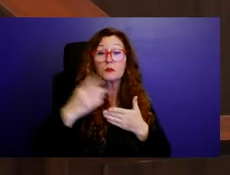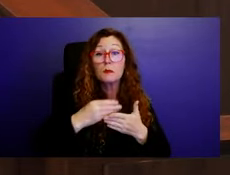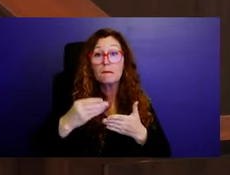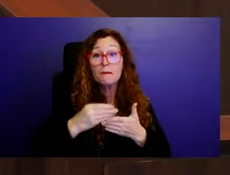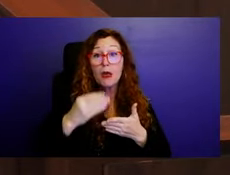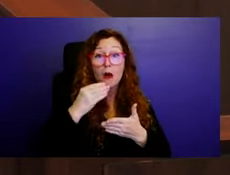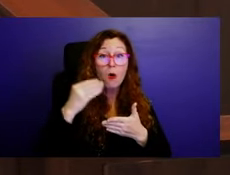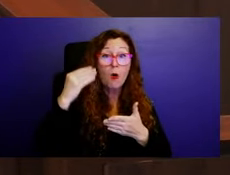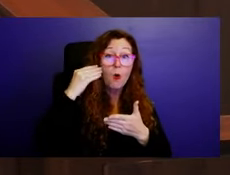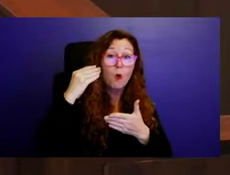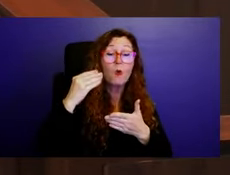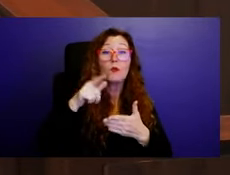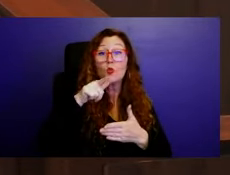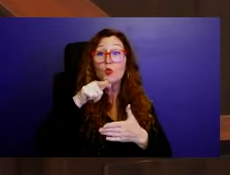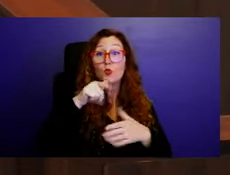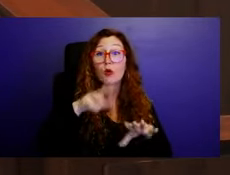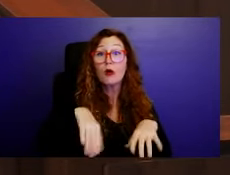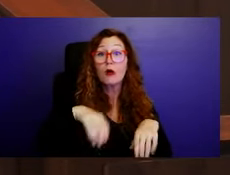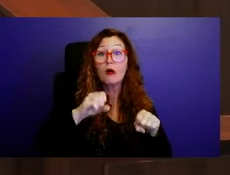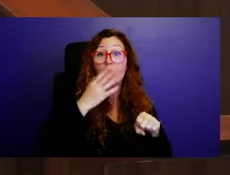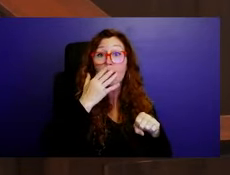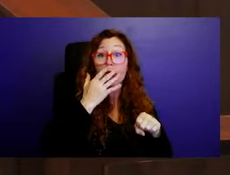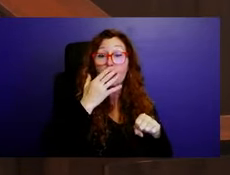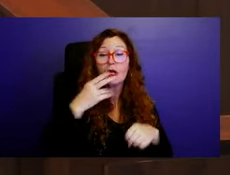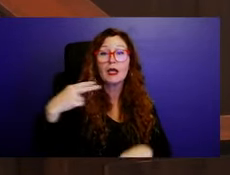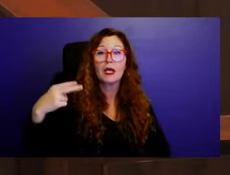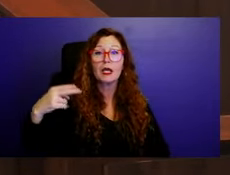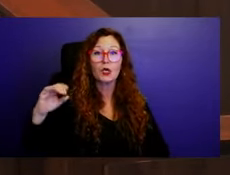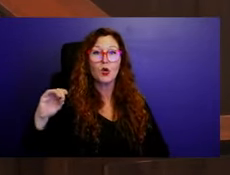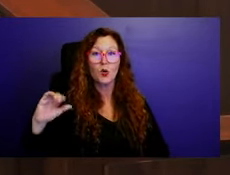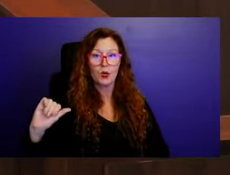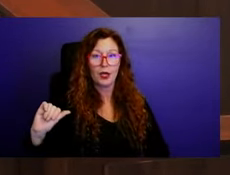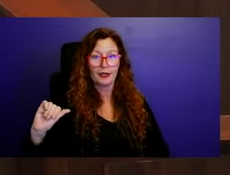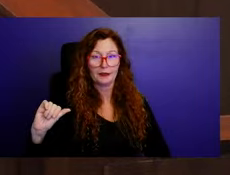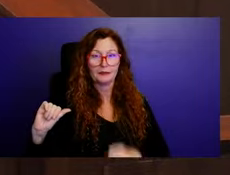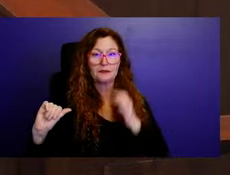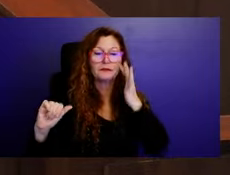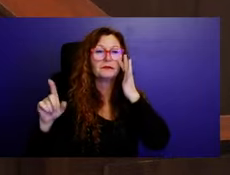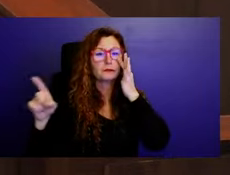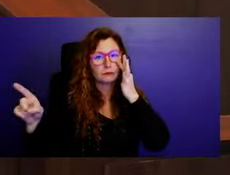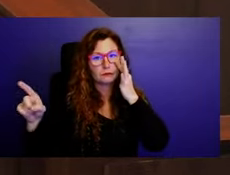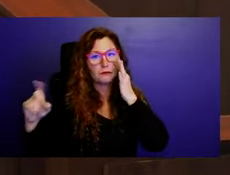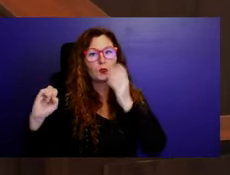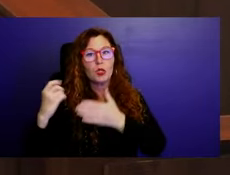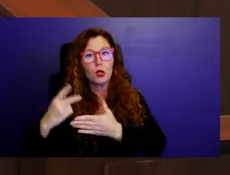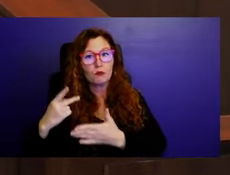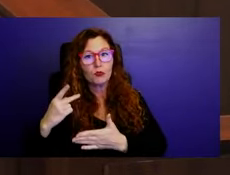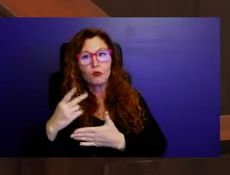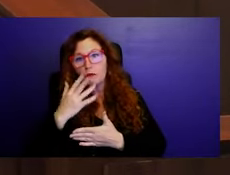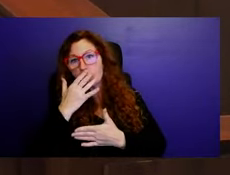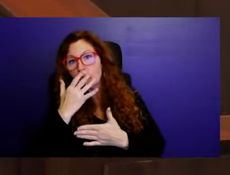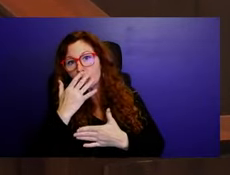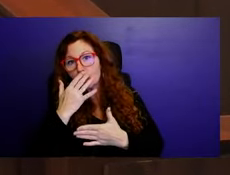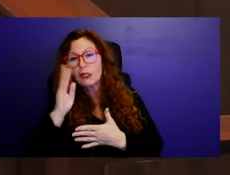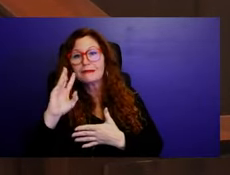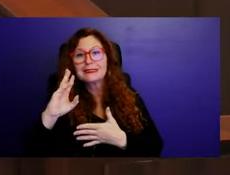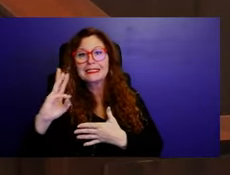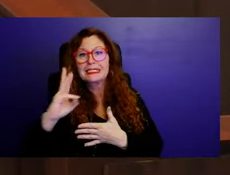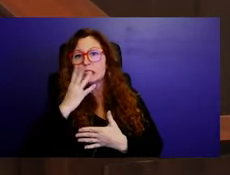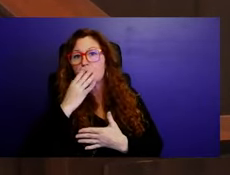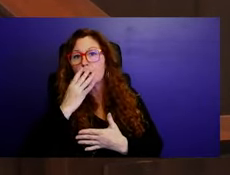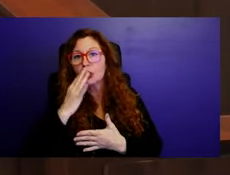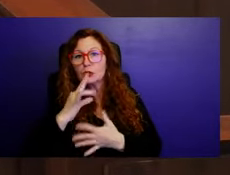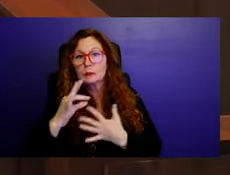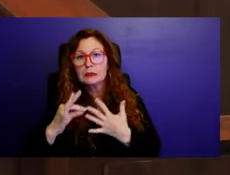Those six schemes would be part of their architectural approval and someone could come in. And if they happen to, you know,